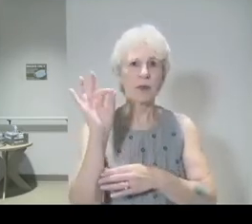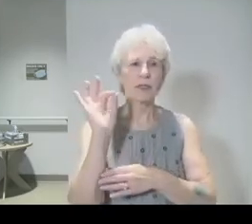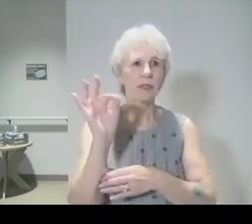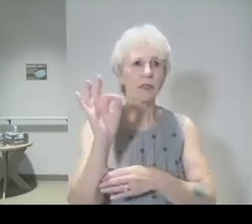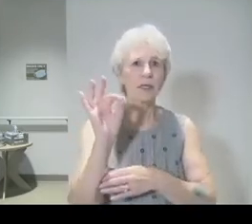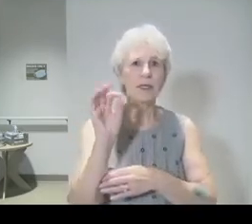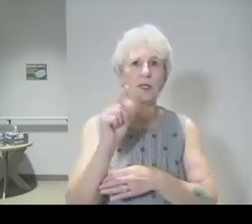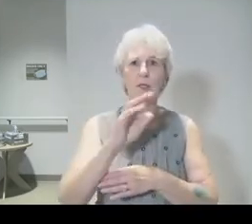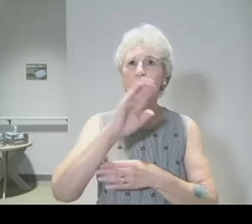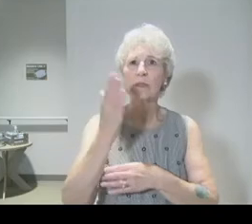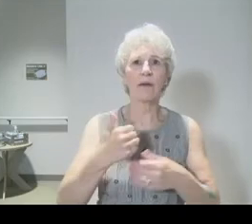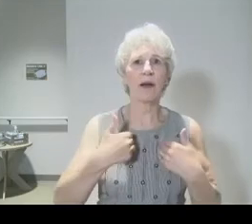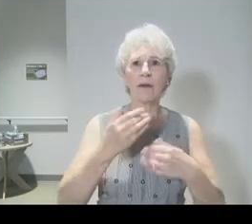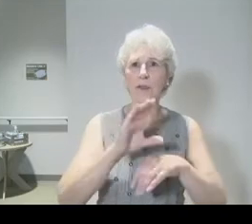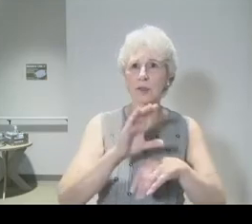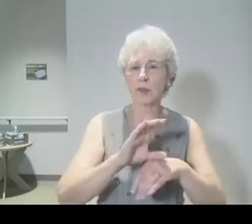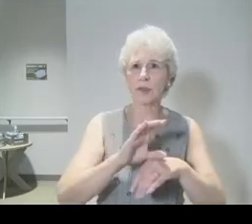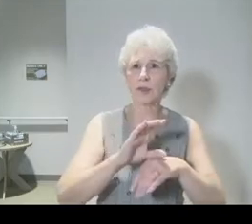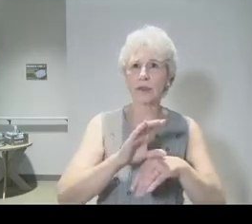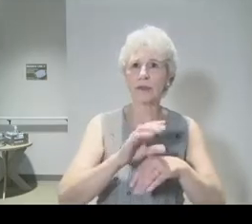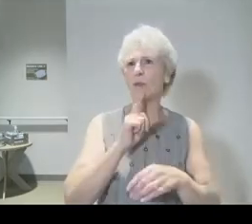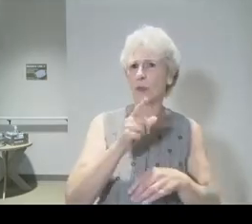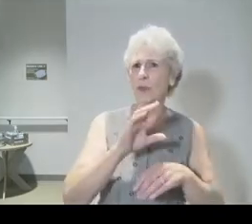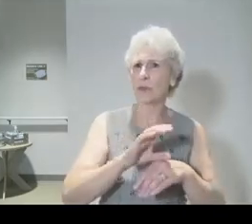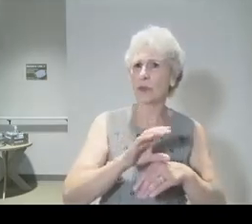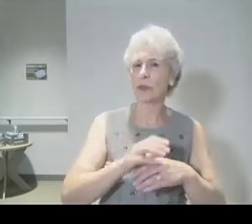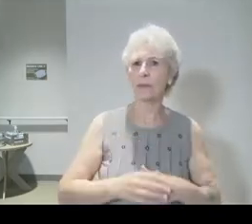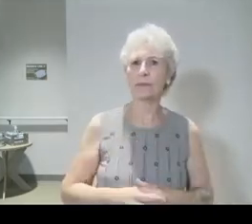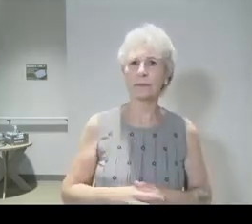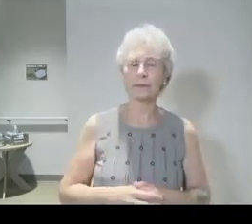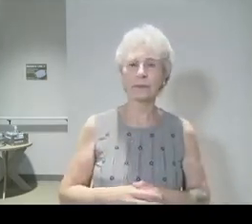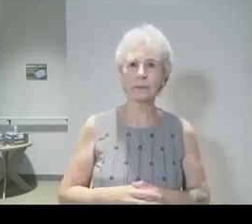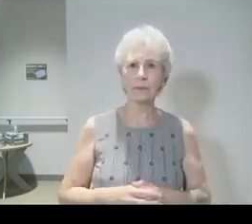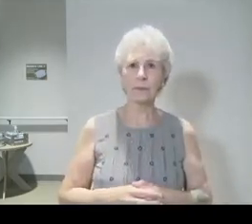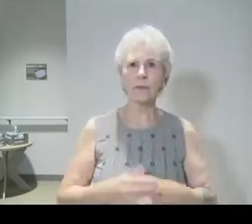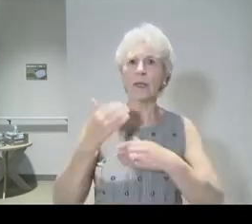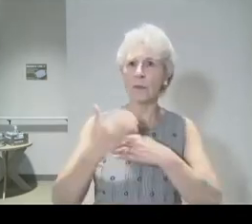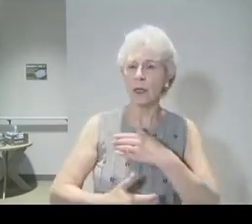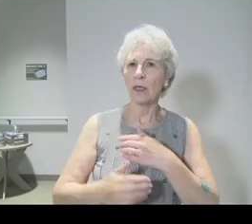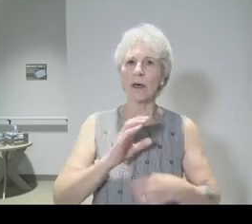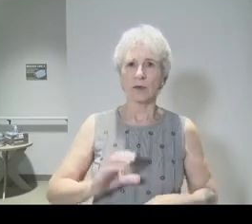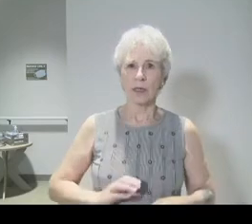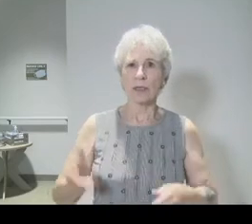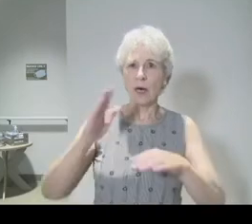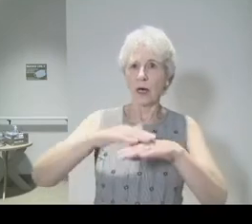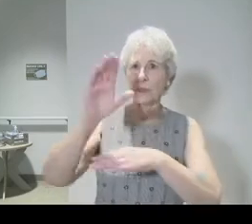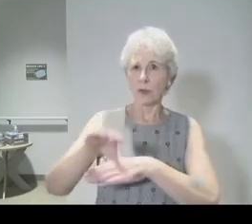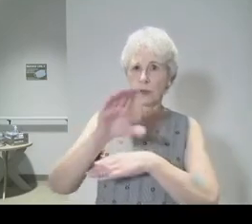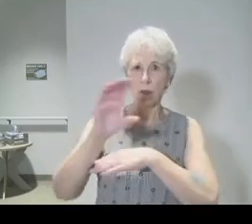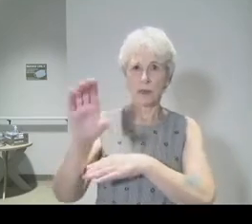you will not have a church. You know, you can call it a church. But it is the blood of Christ upon the cross